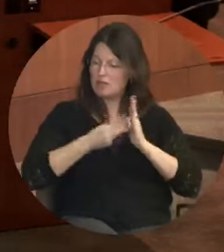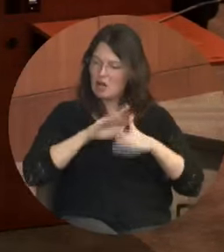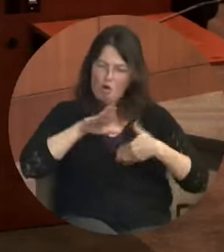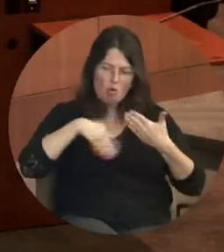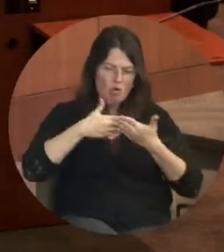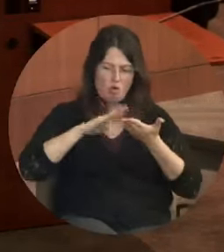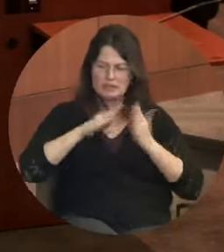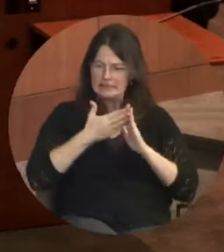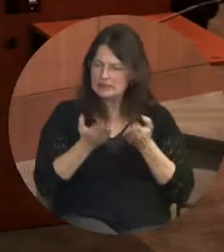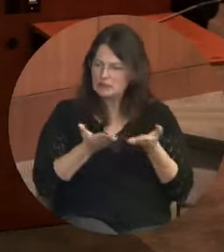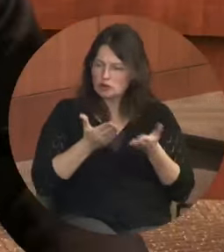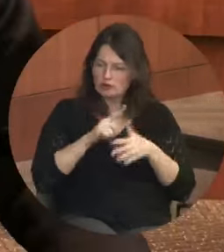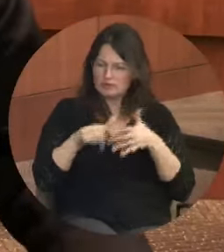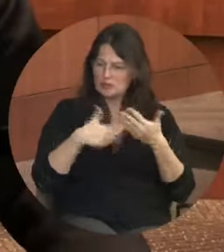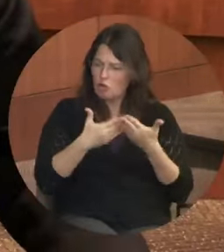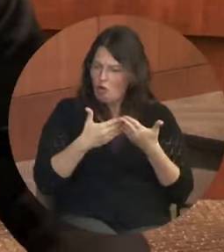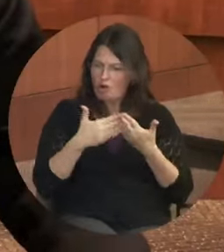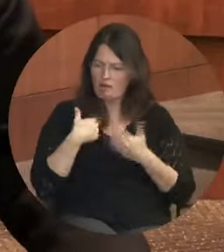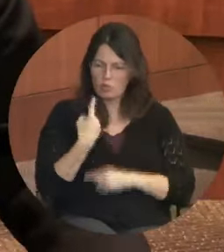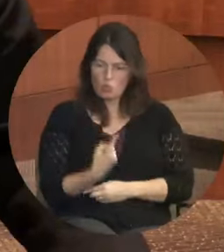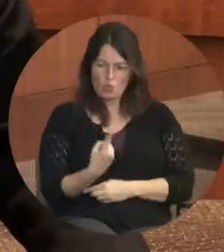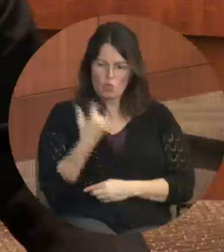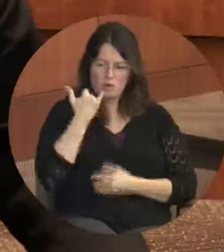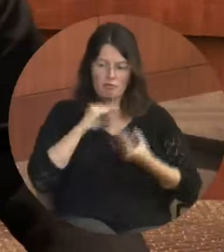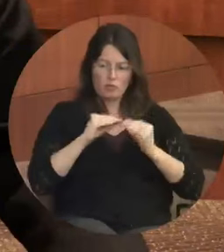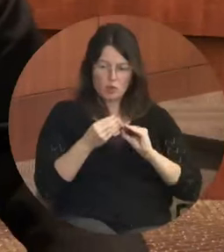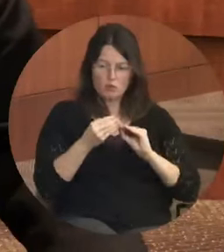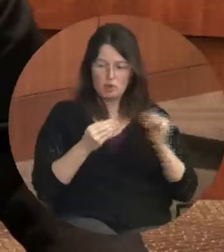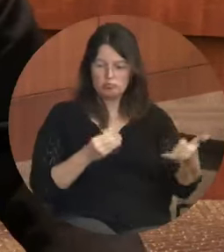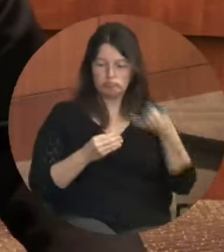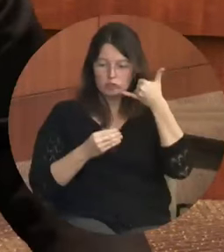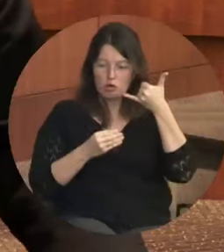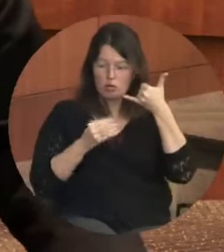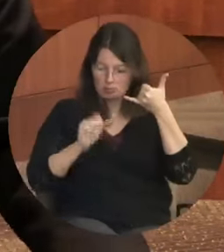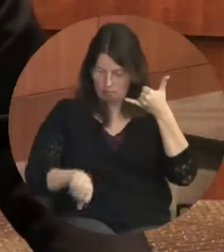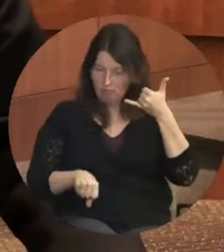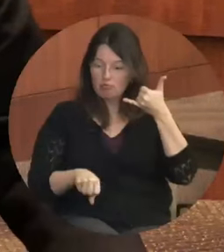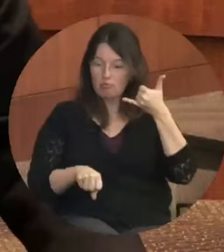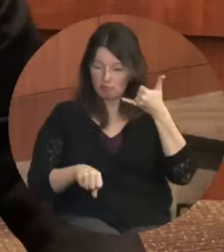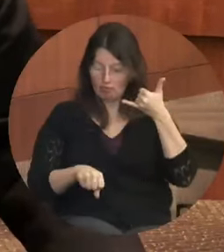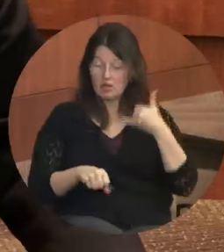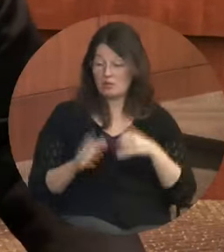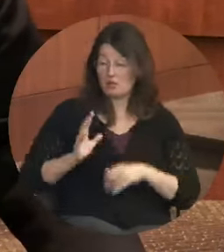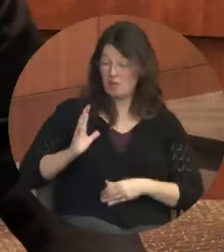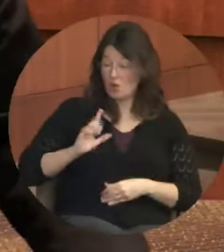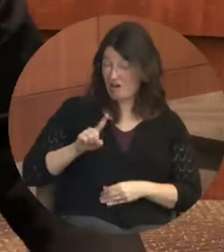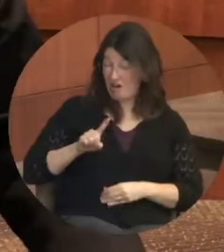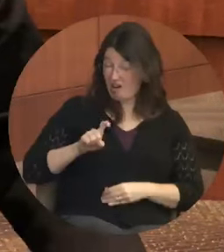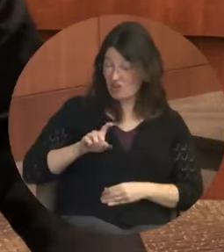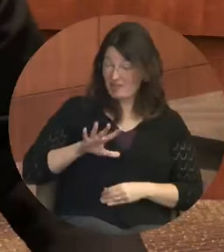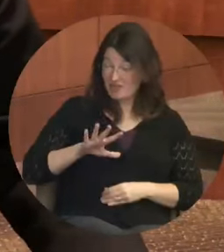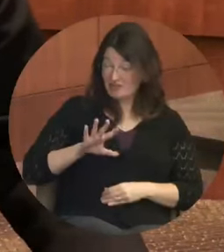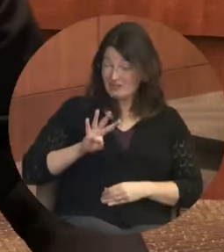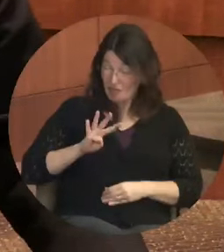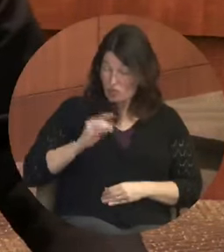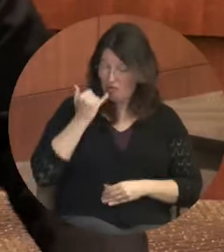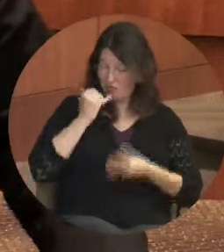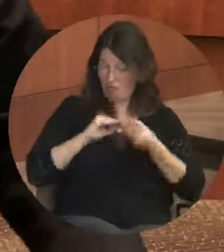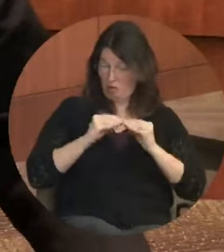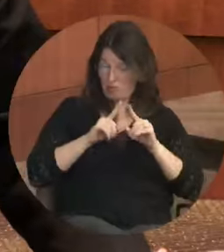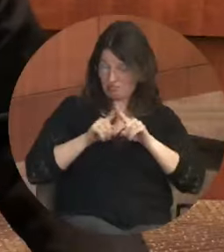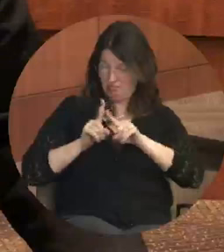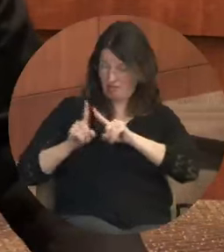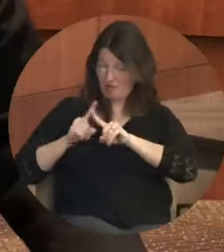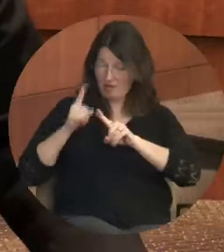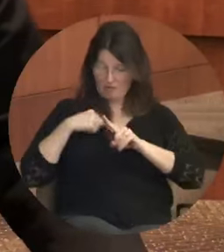2019. When we created the contact center, there were 154 phone numbers for residents to try